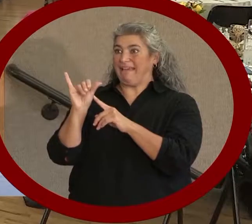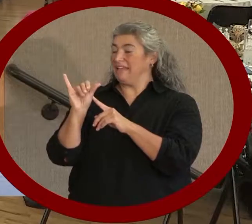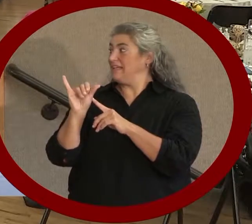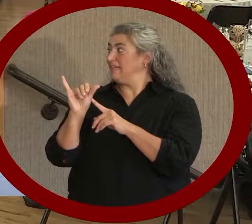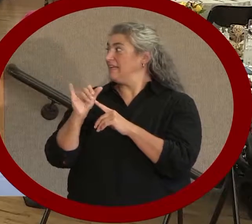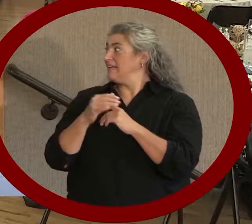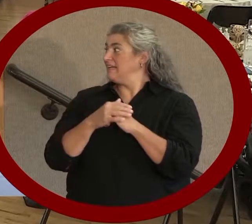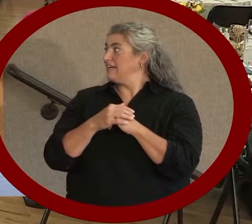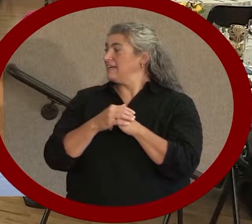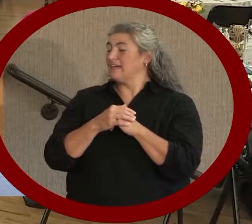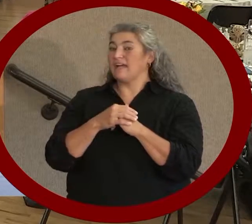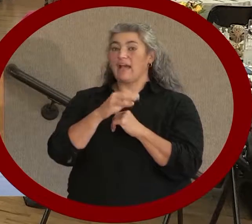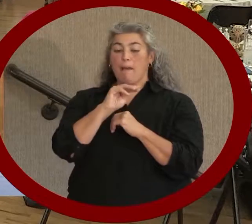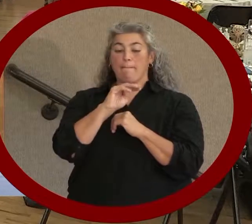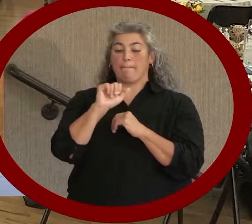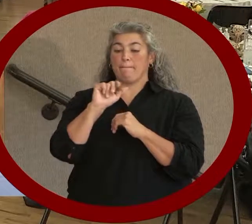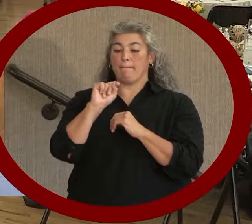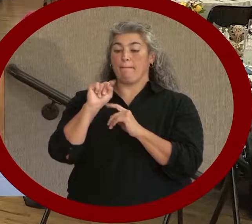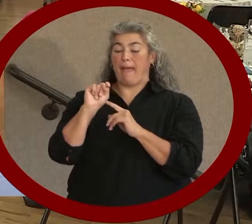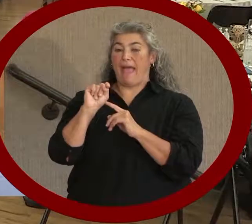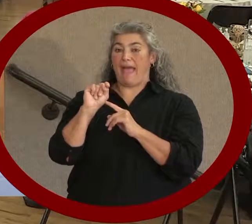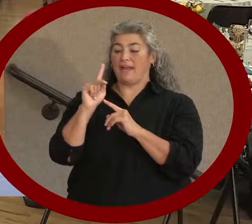Matt Cloven.